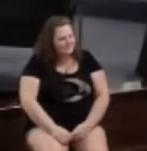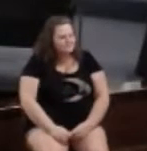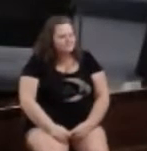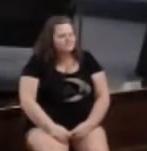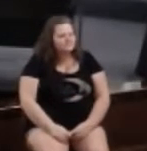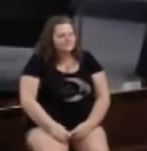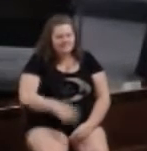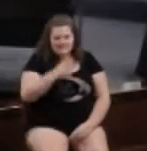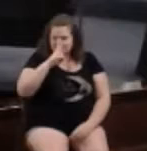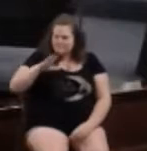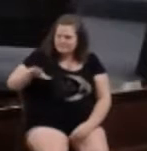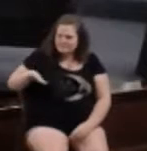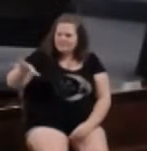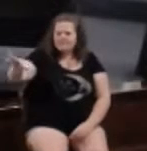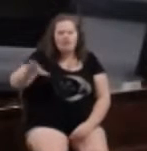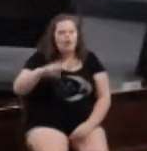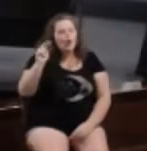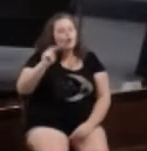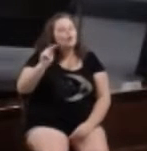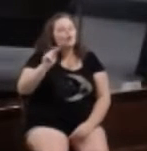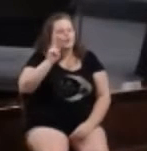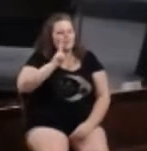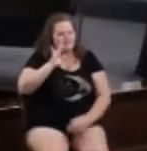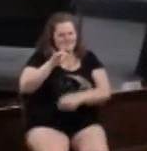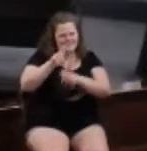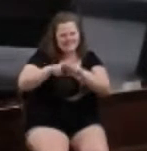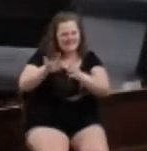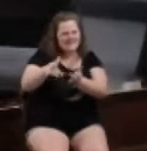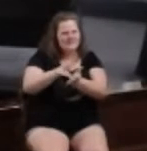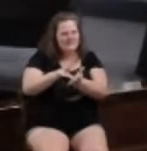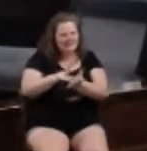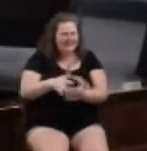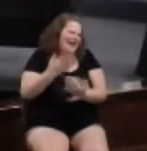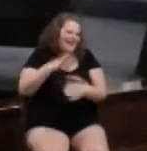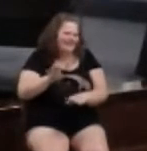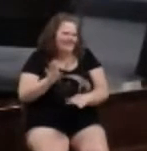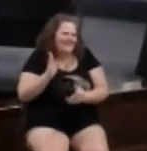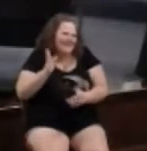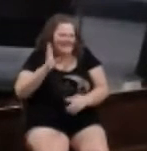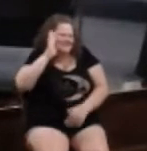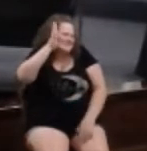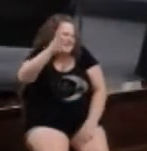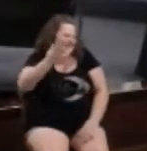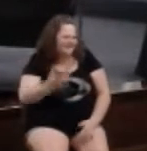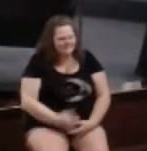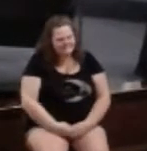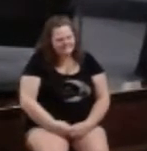See, these are all the neutral people. We sit here in the middle. I don't know. I was just making it up.